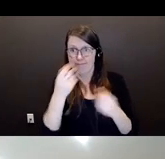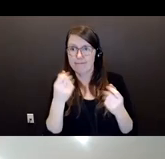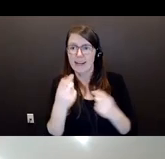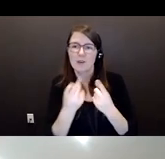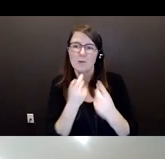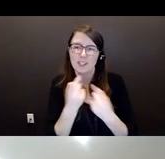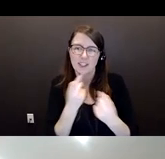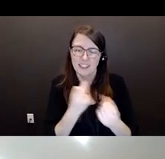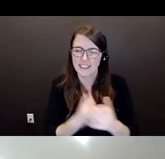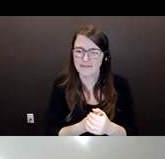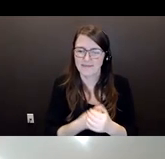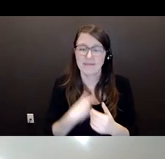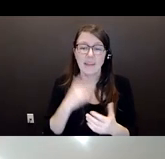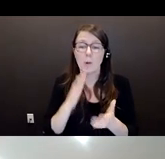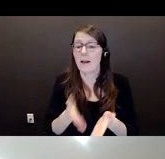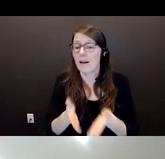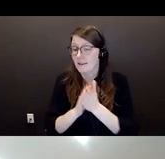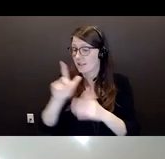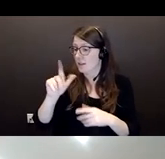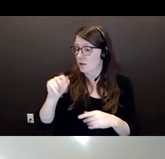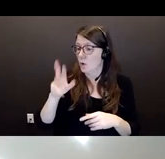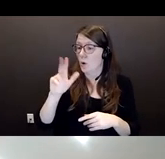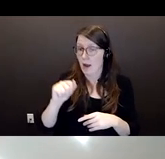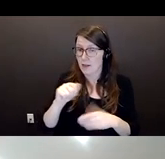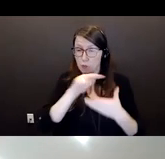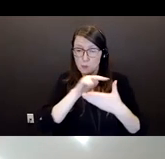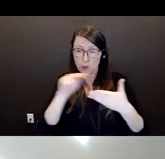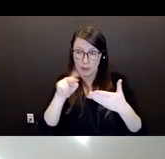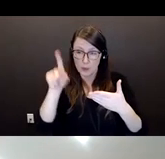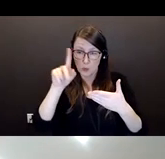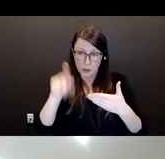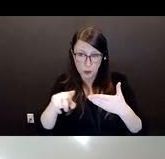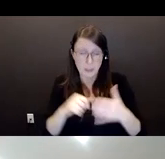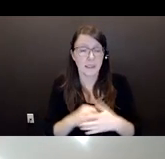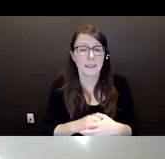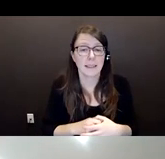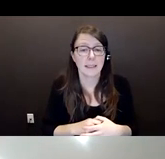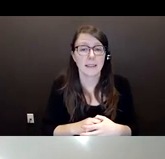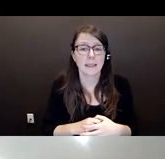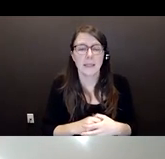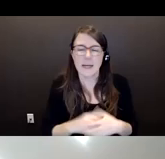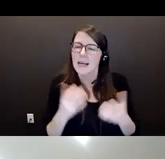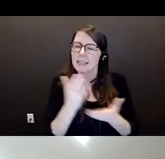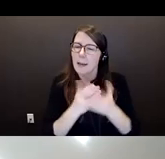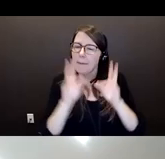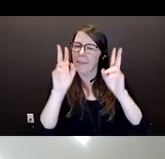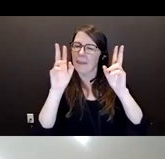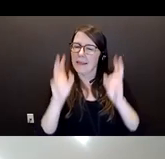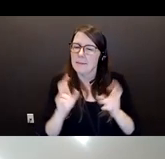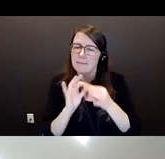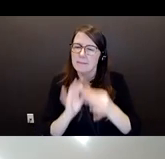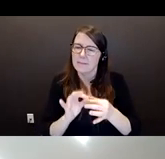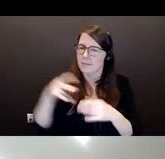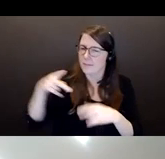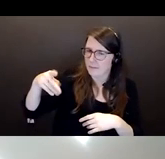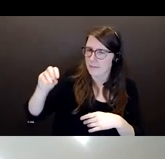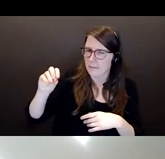ask Laura to present those to you. There's some, uh, some themes, um, particularly around sort of that powers of attorney issue that I'm going to ask